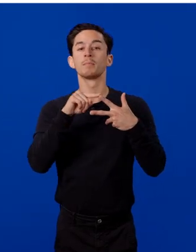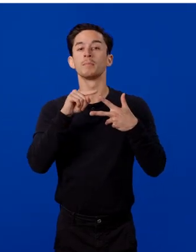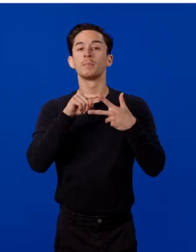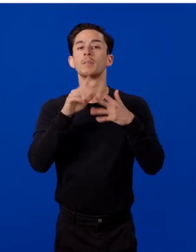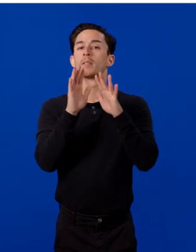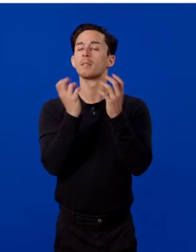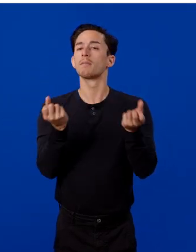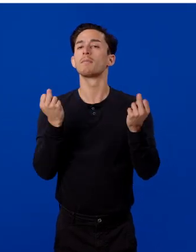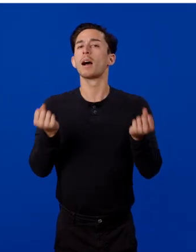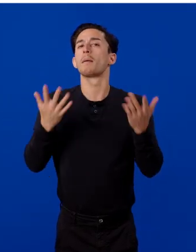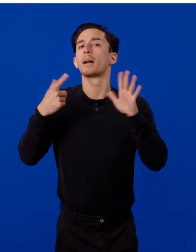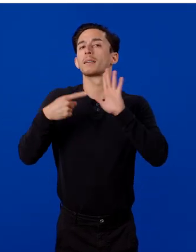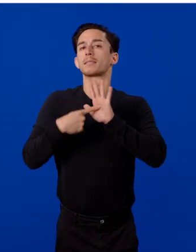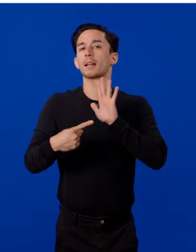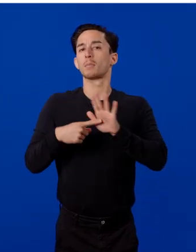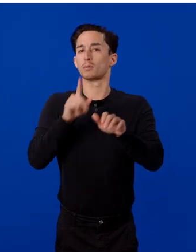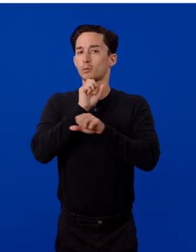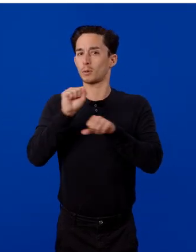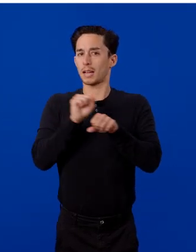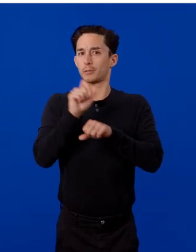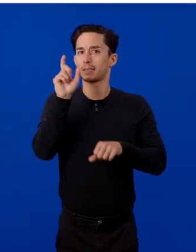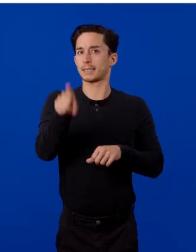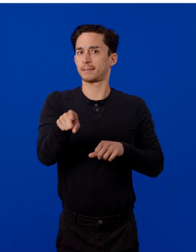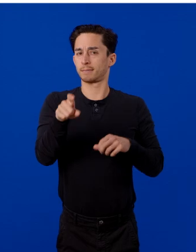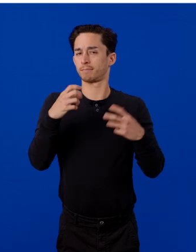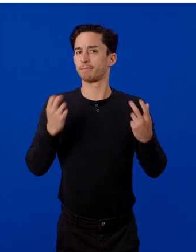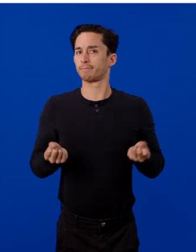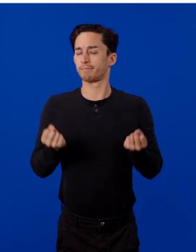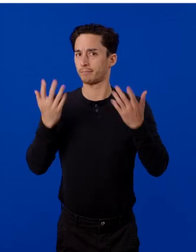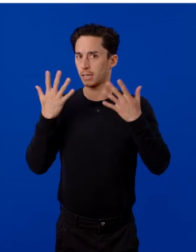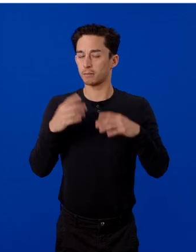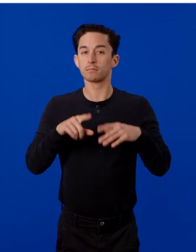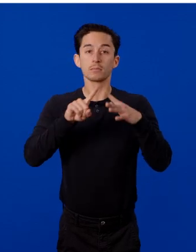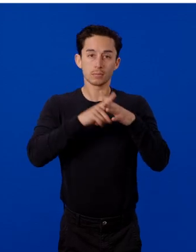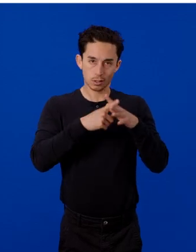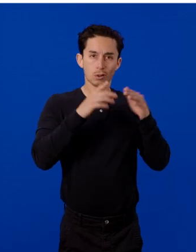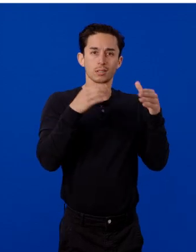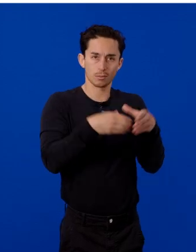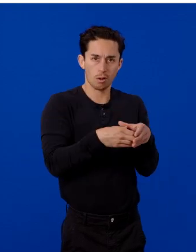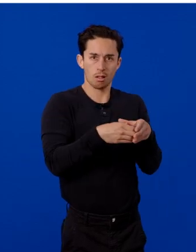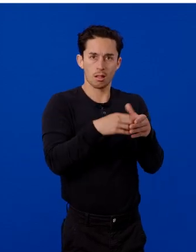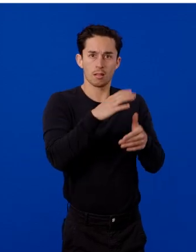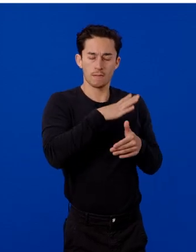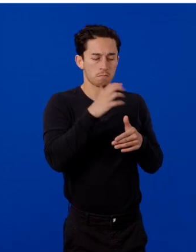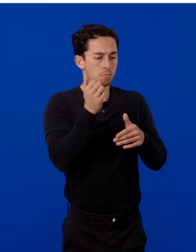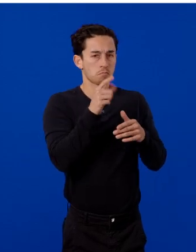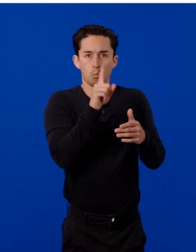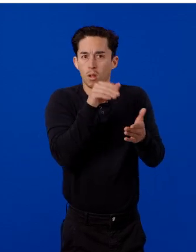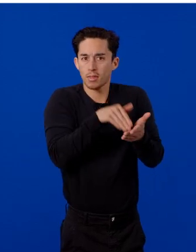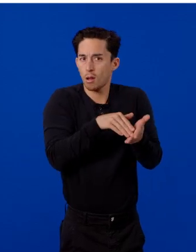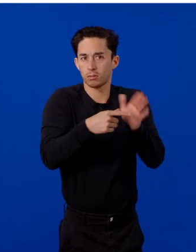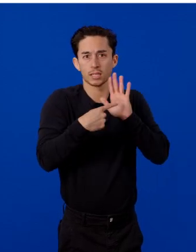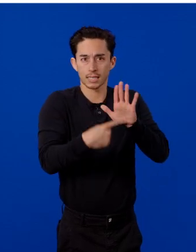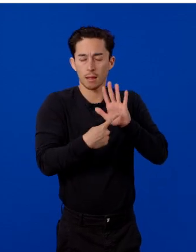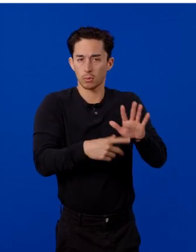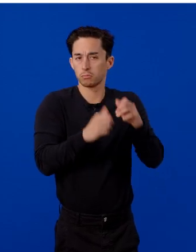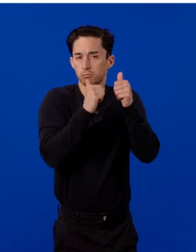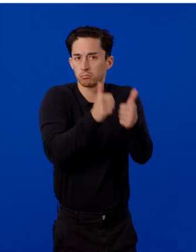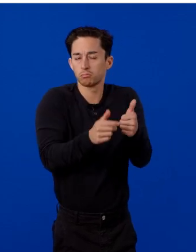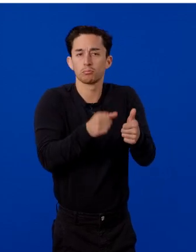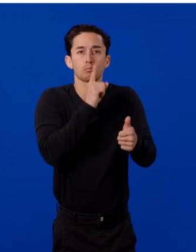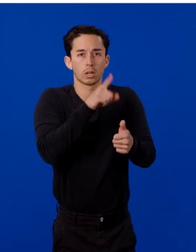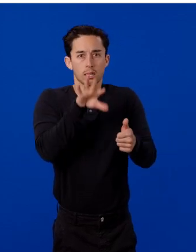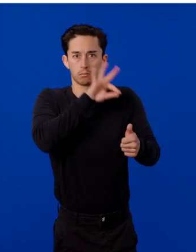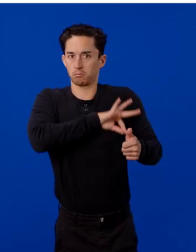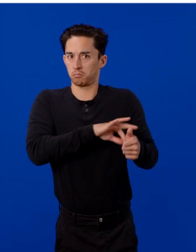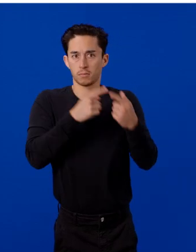how many examples do you really need? Start small. Even thousand examples can be really effective.